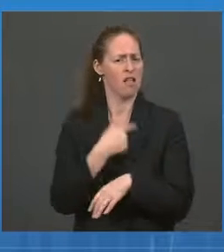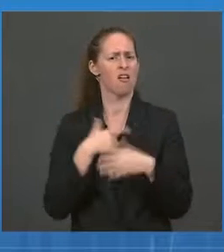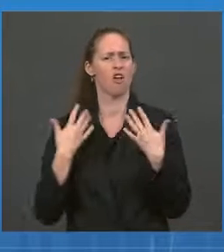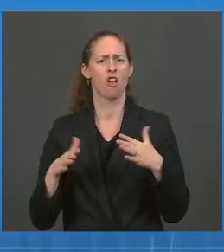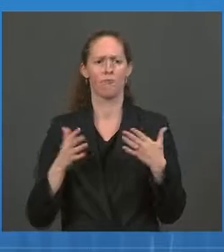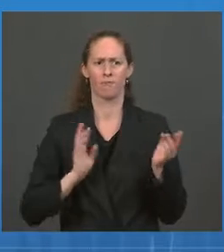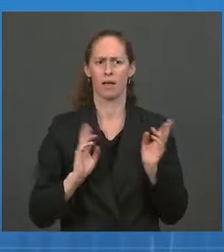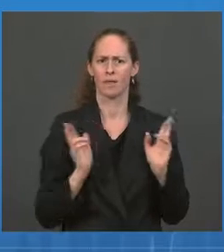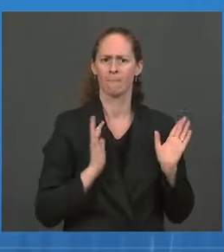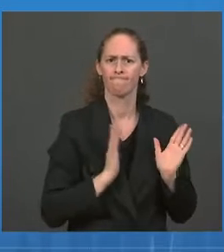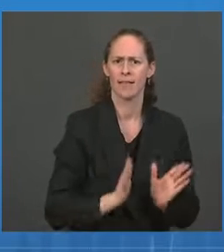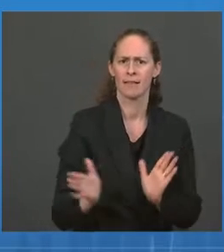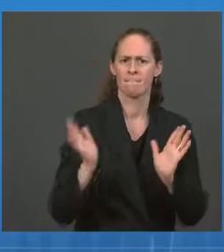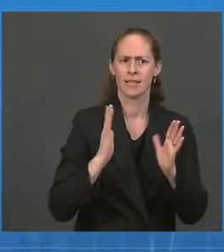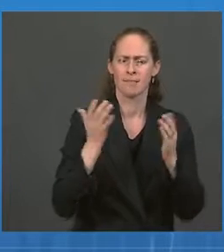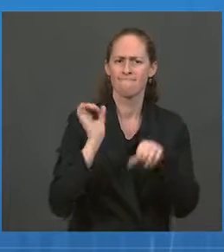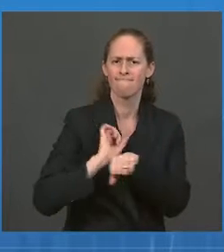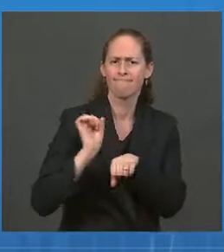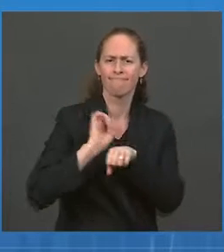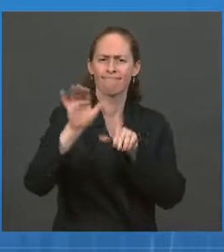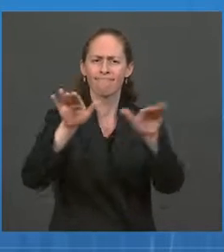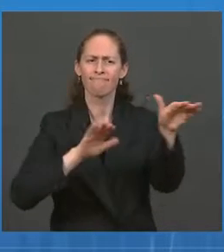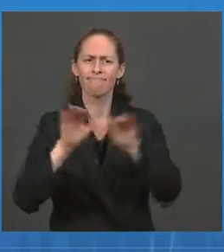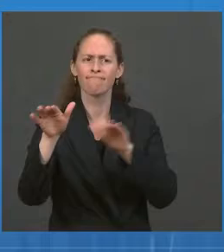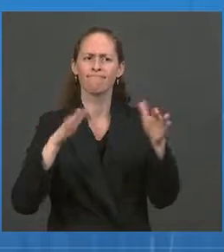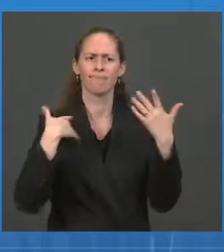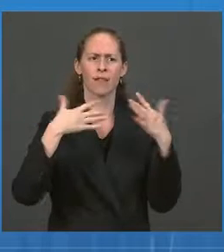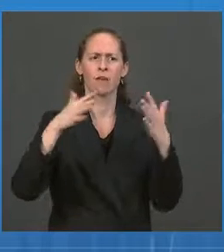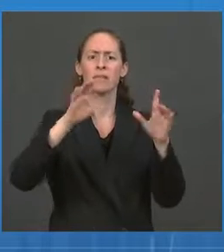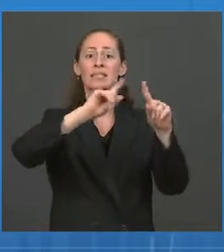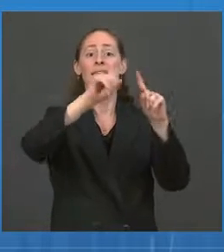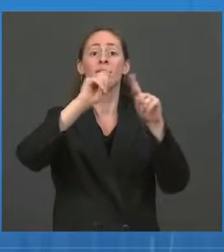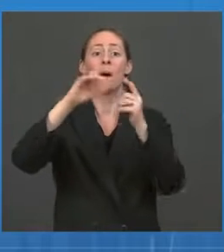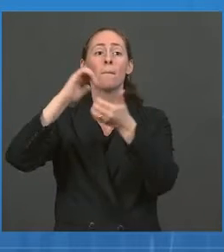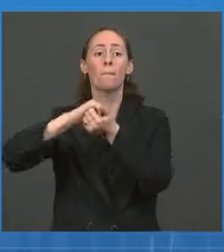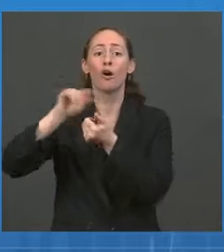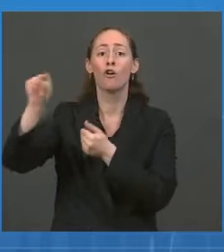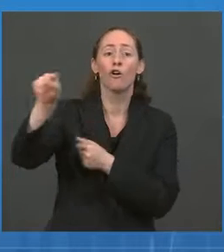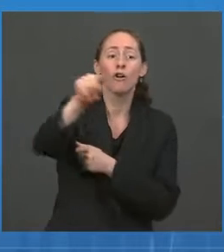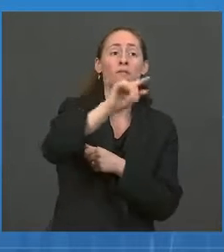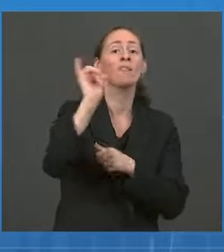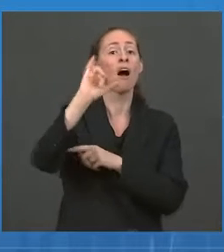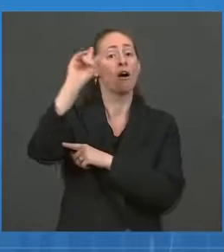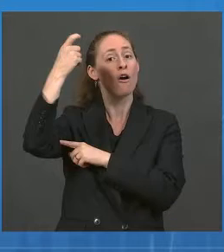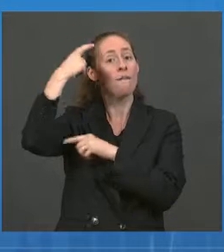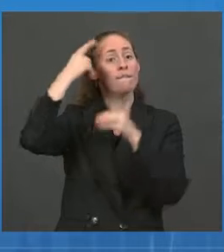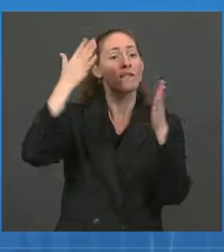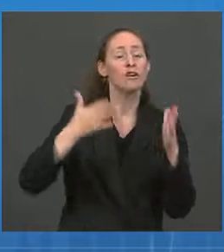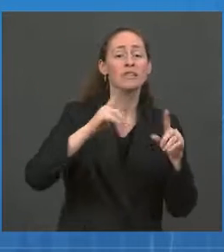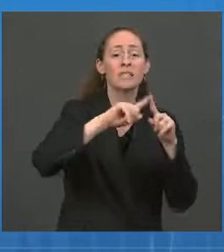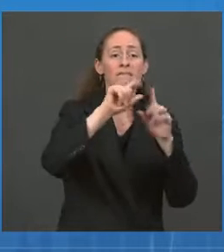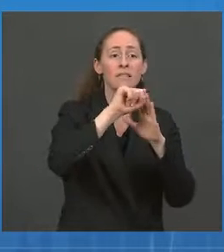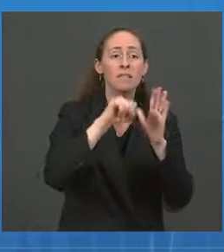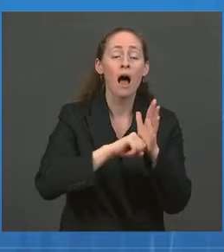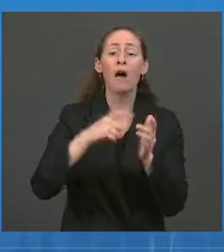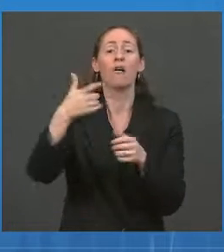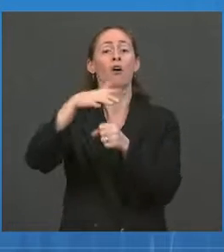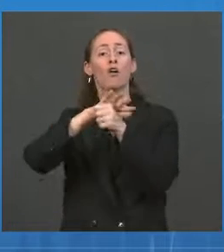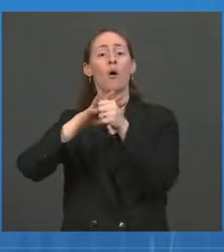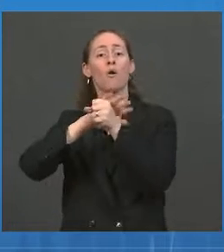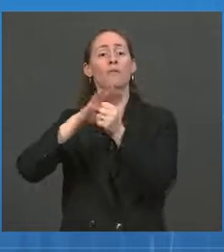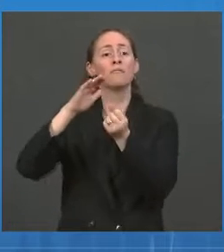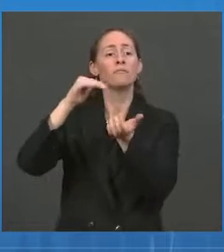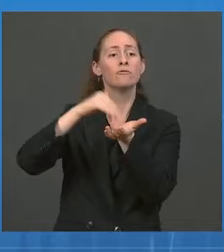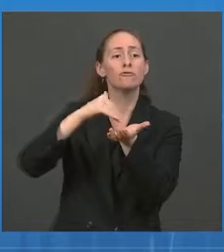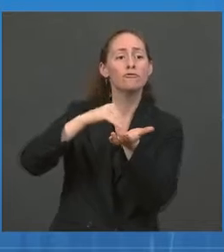with our partners, our governors, state and local health officials, the federal pharmacy programs, the community